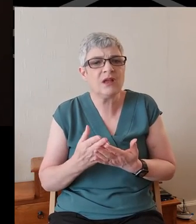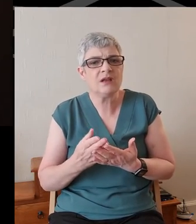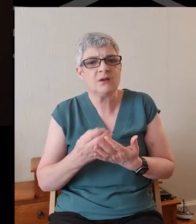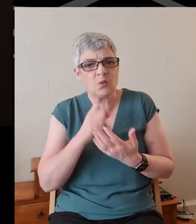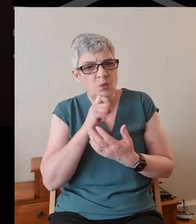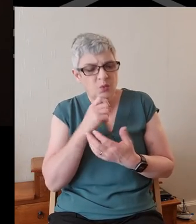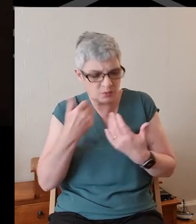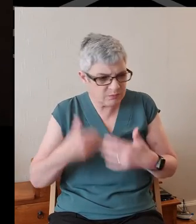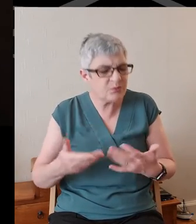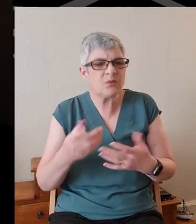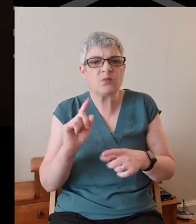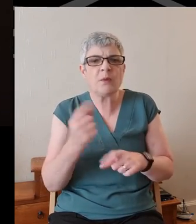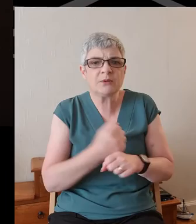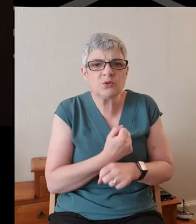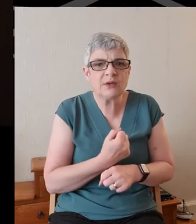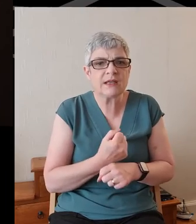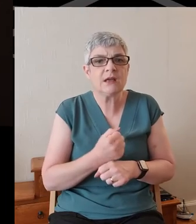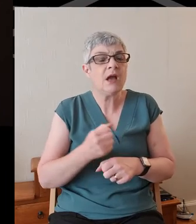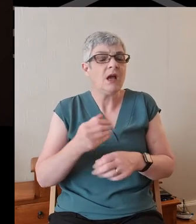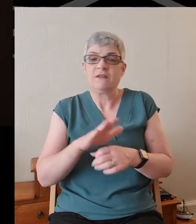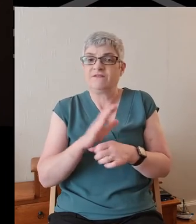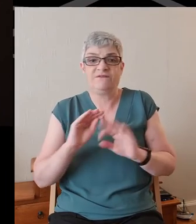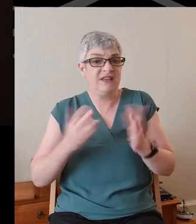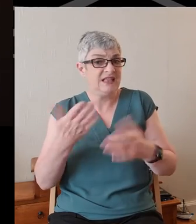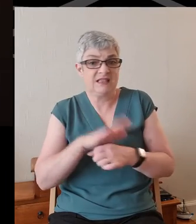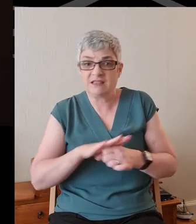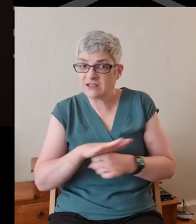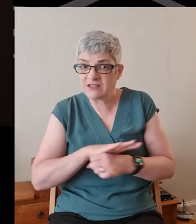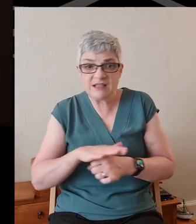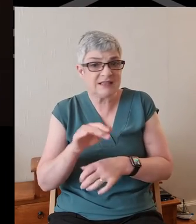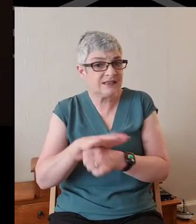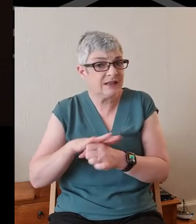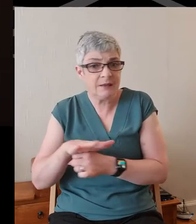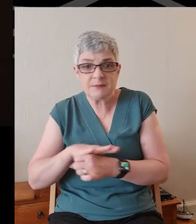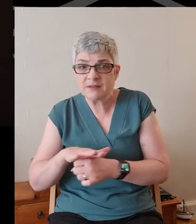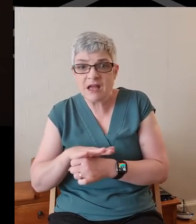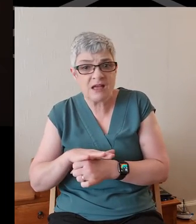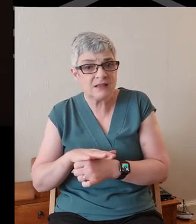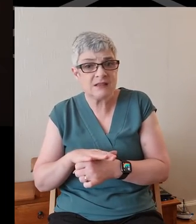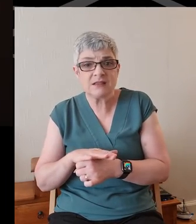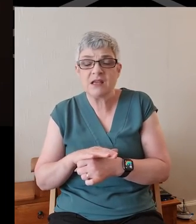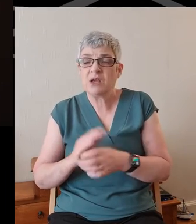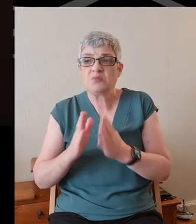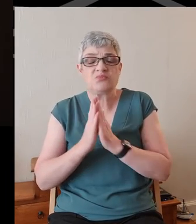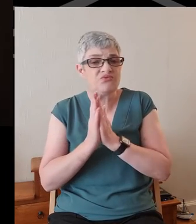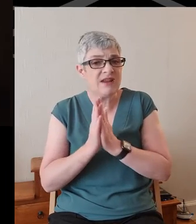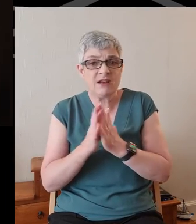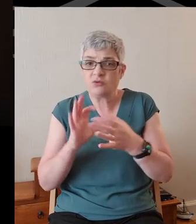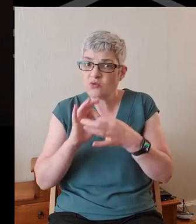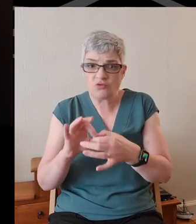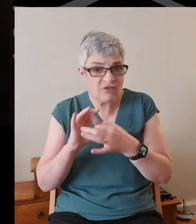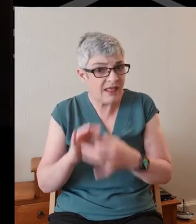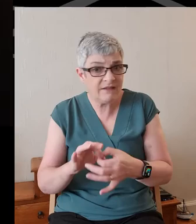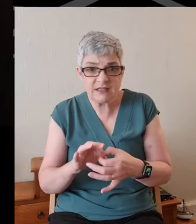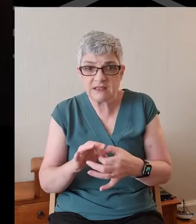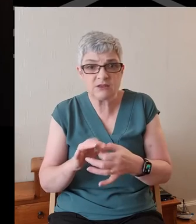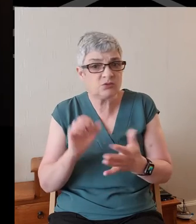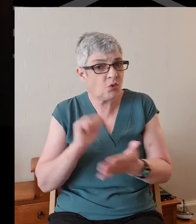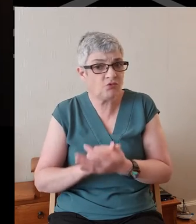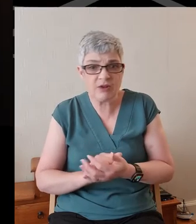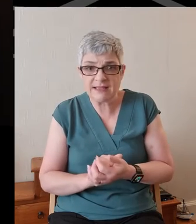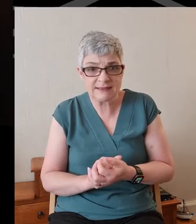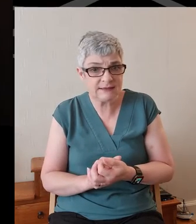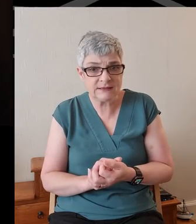what we're doing. And there is no situation and there is no circumstance in which prayer is not relevant or not right.